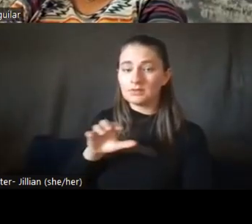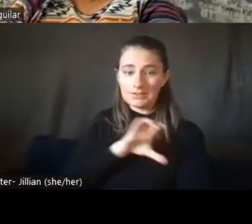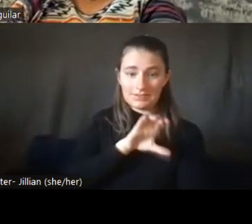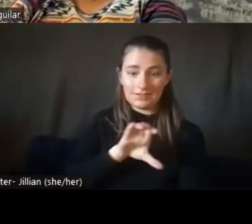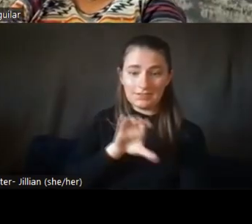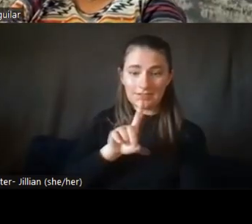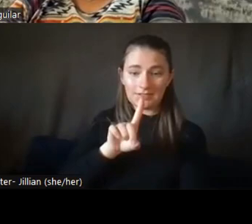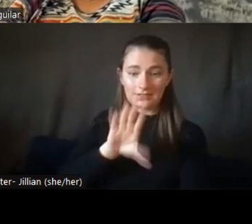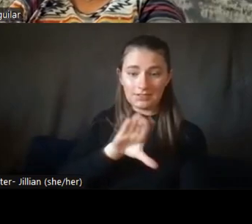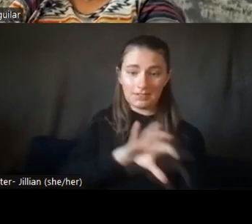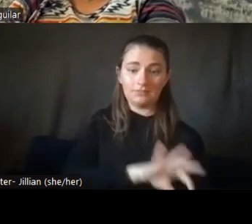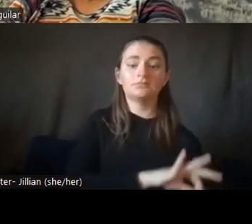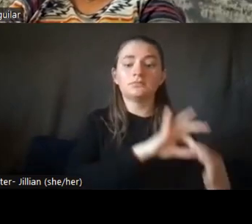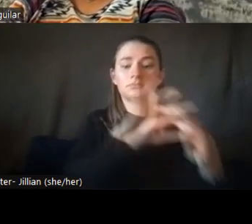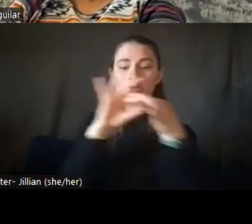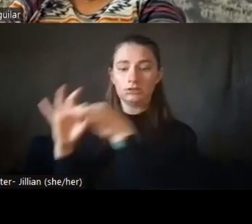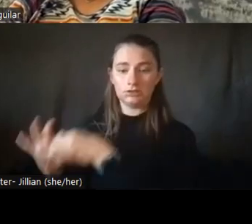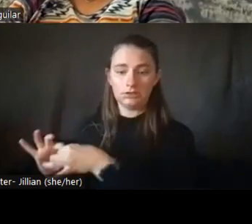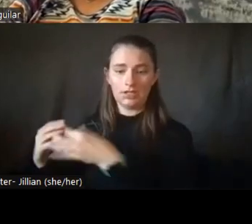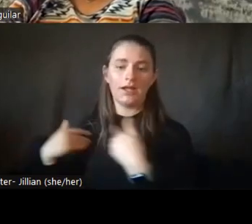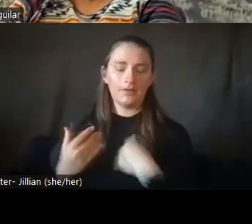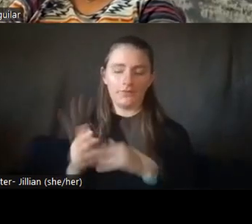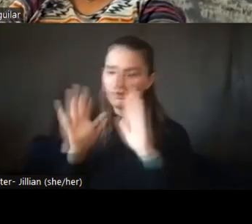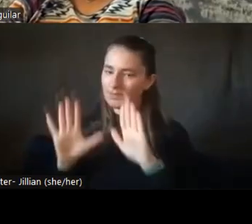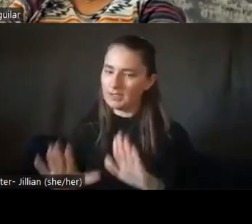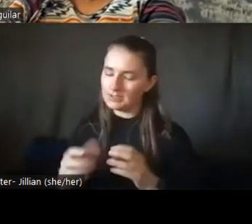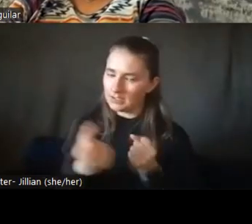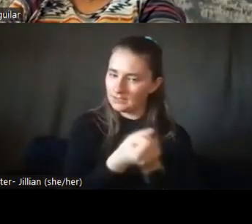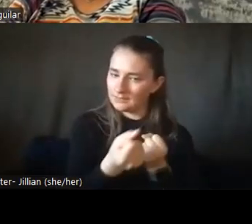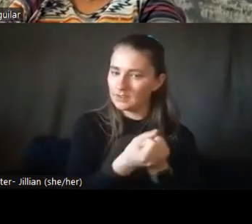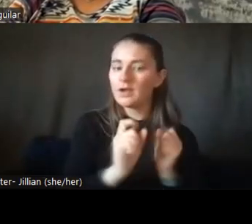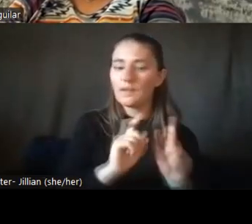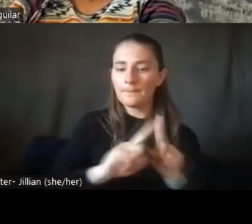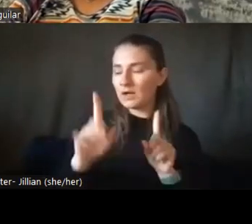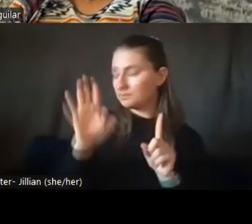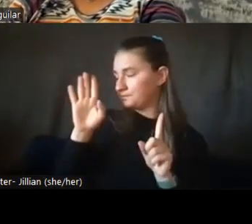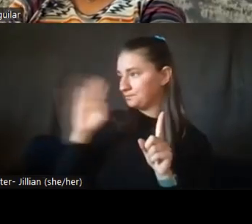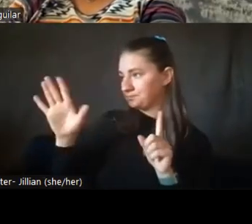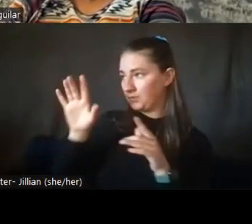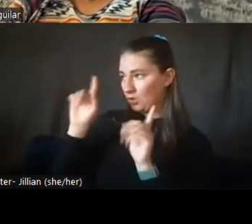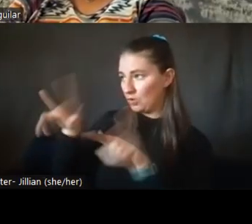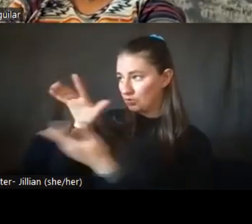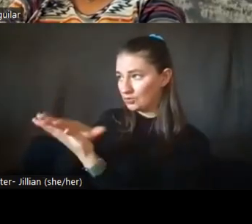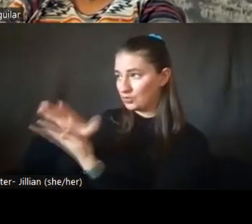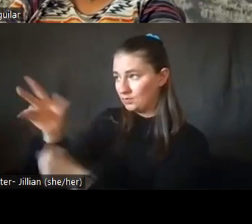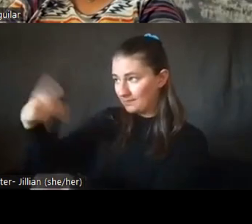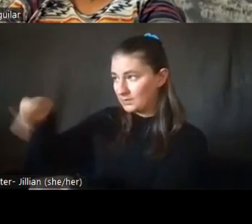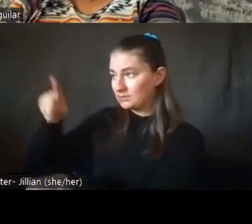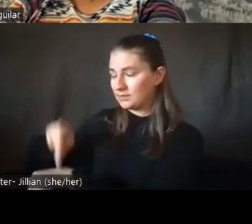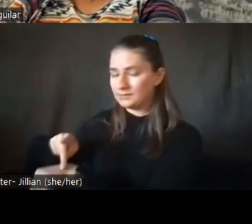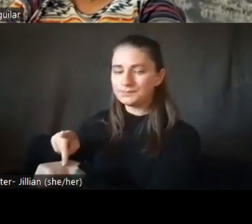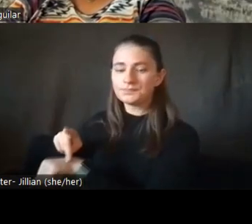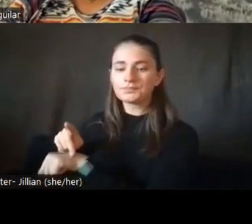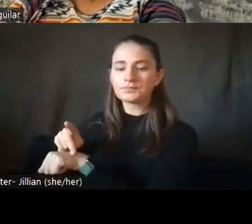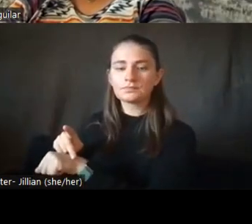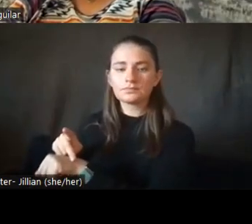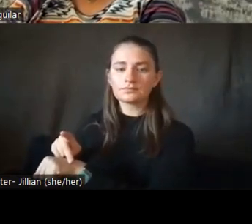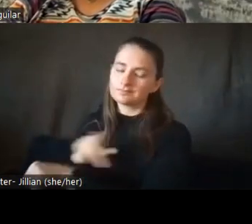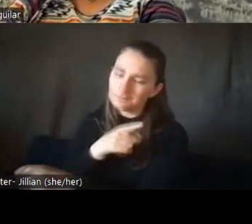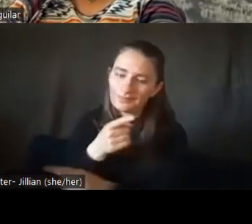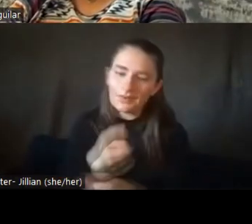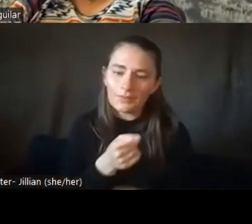they have some amazing advocates, but really go to the school principal. Uh, and you're right. Some of the, I think we face some